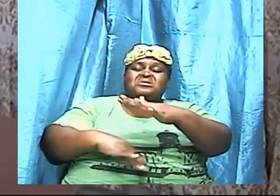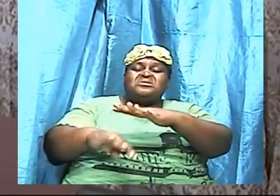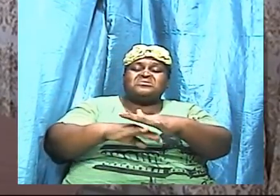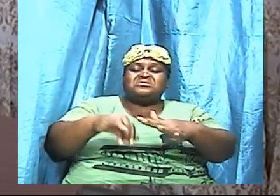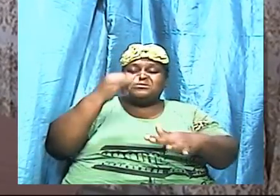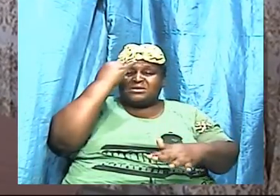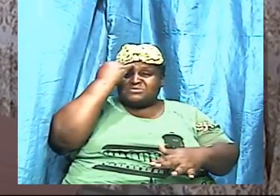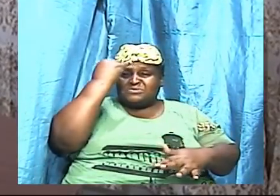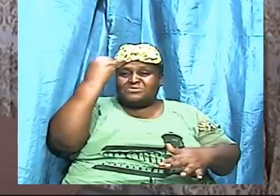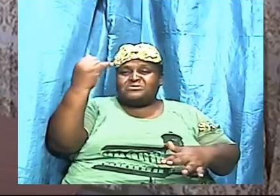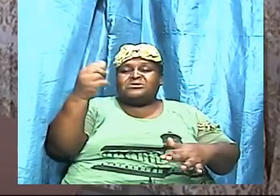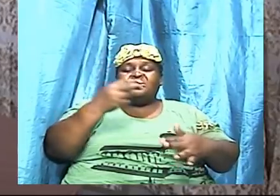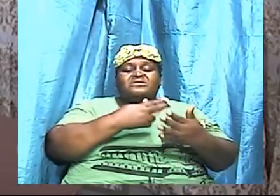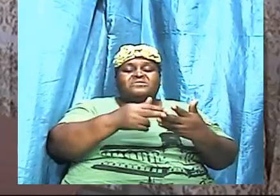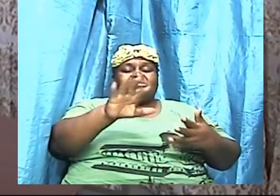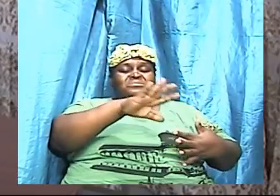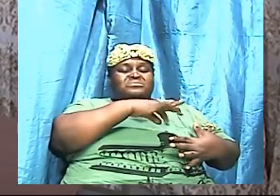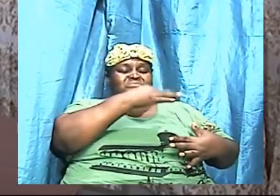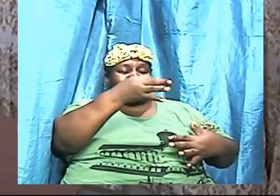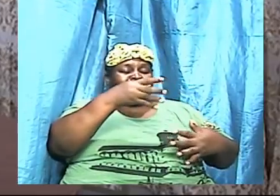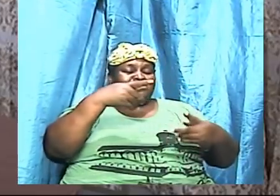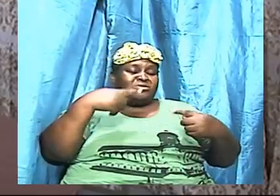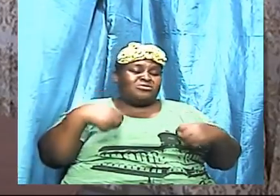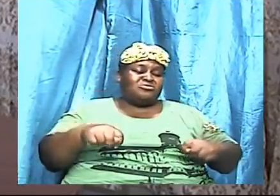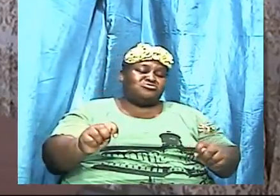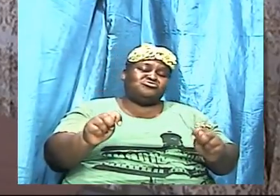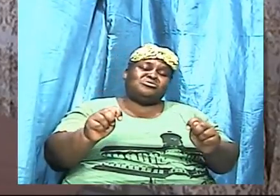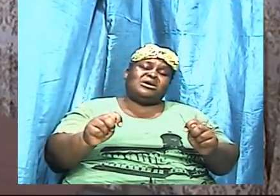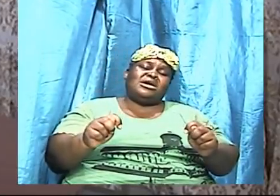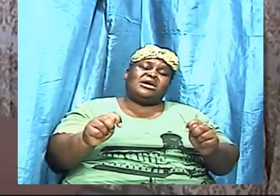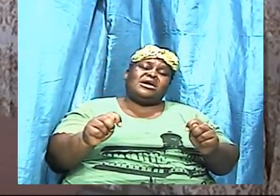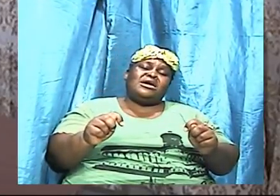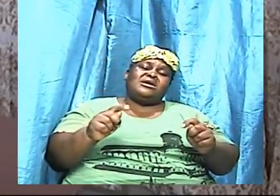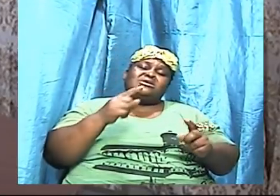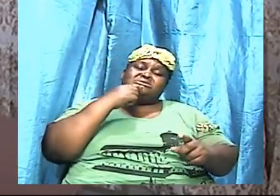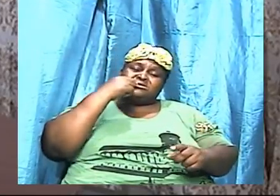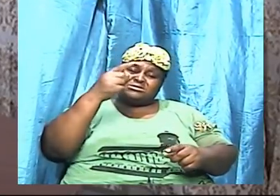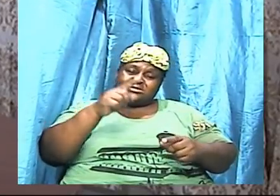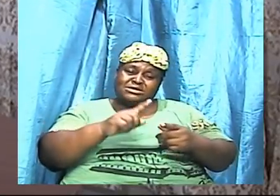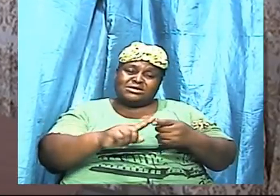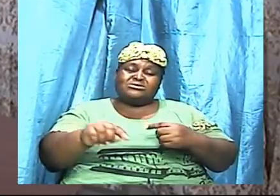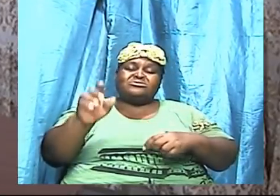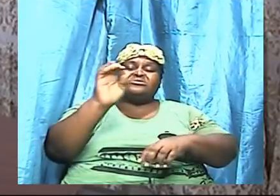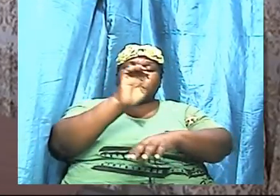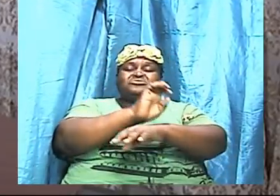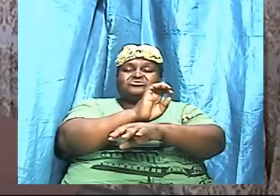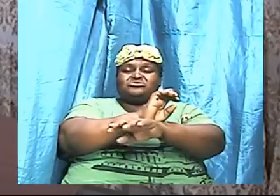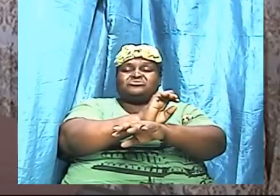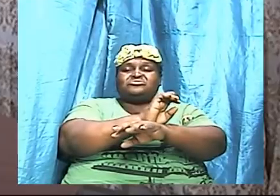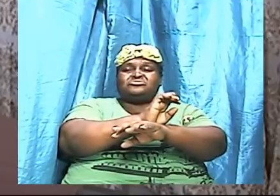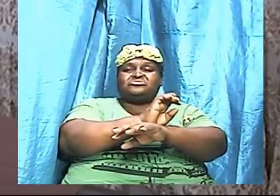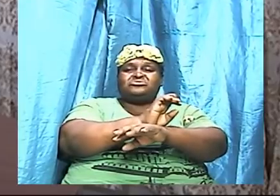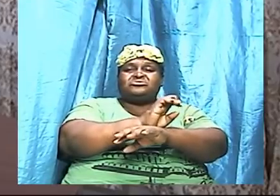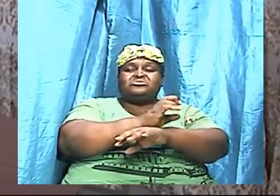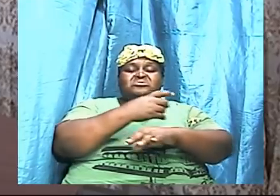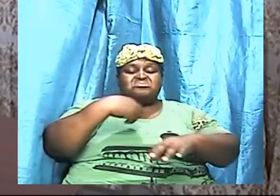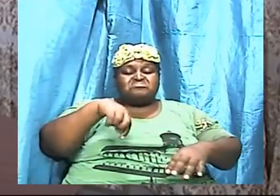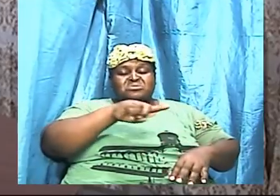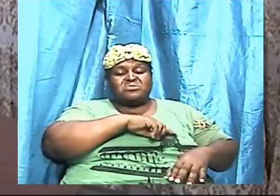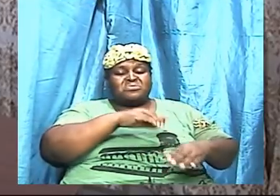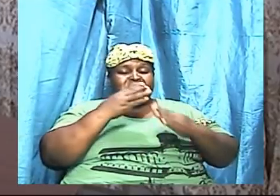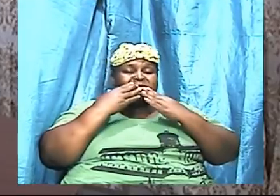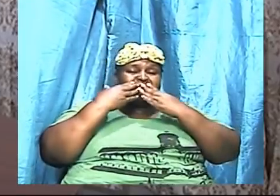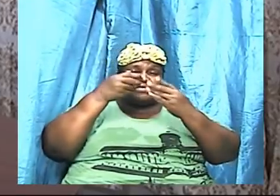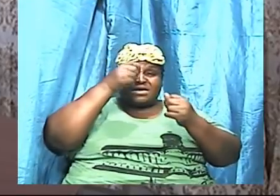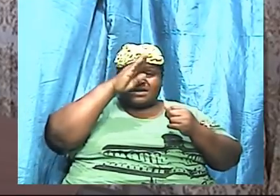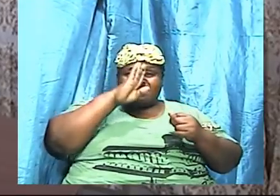was trying to convey to the church. We thank God that He has